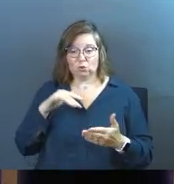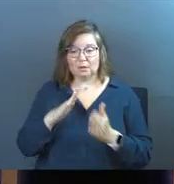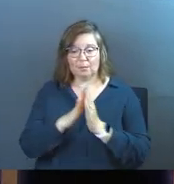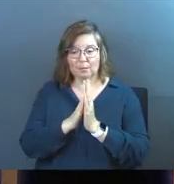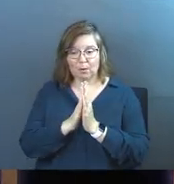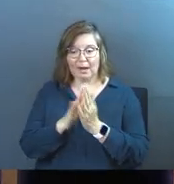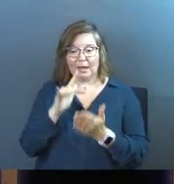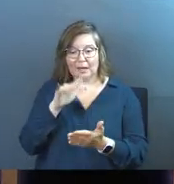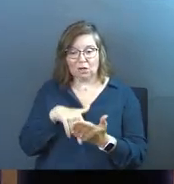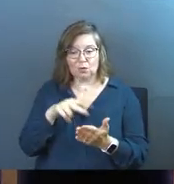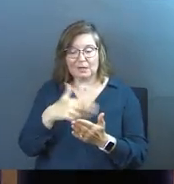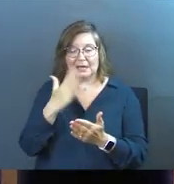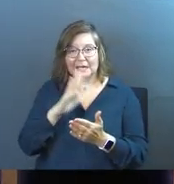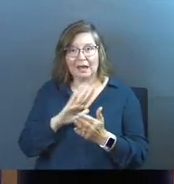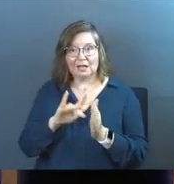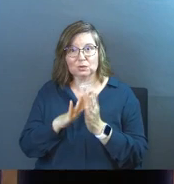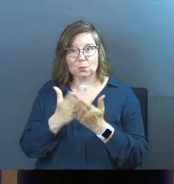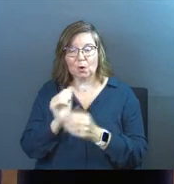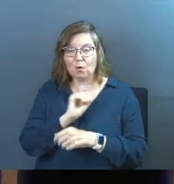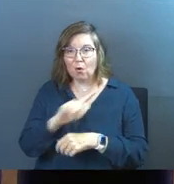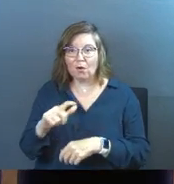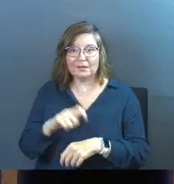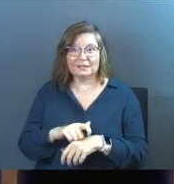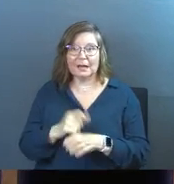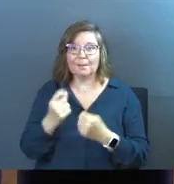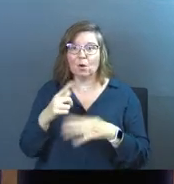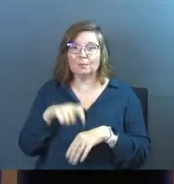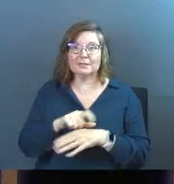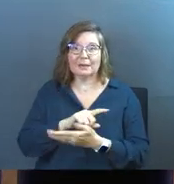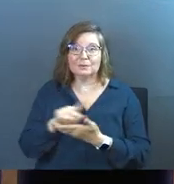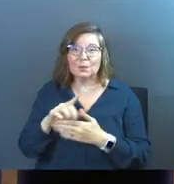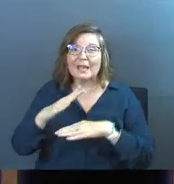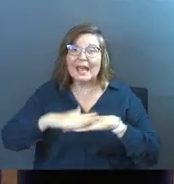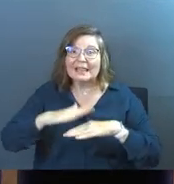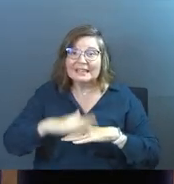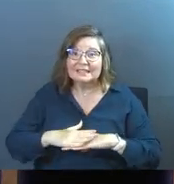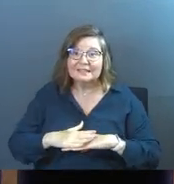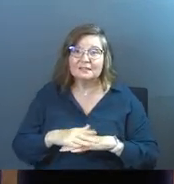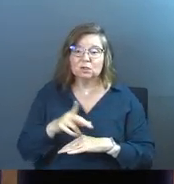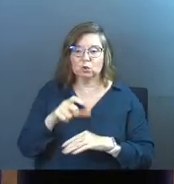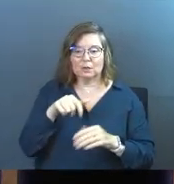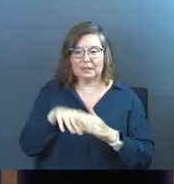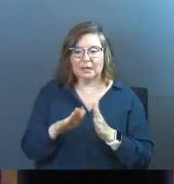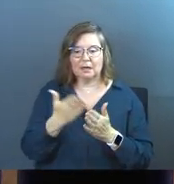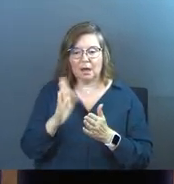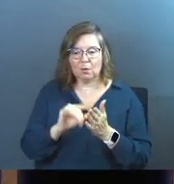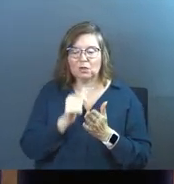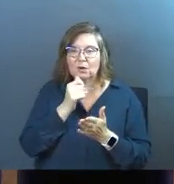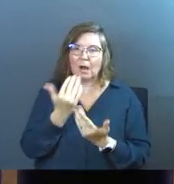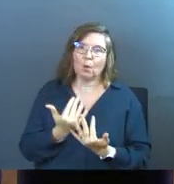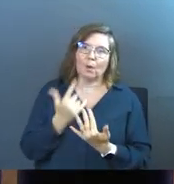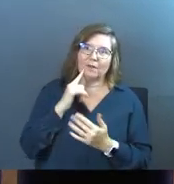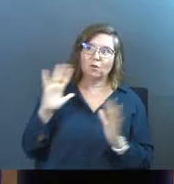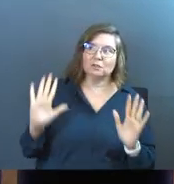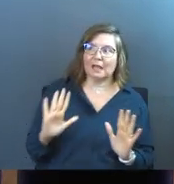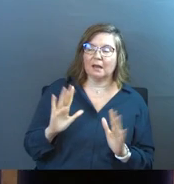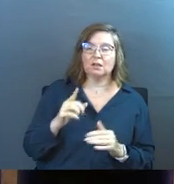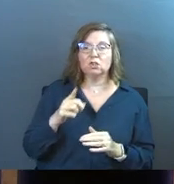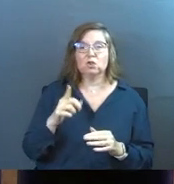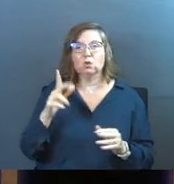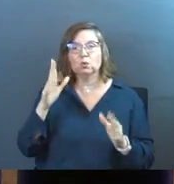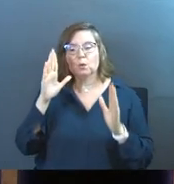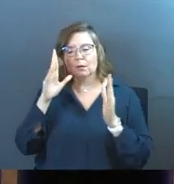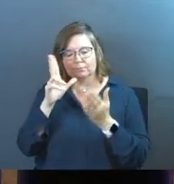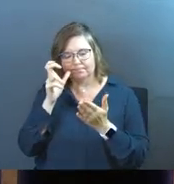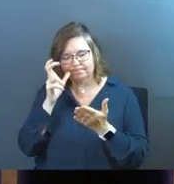time. Like multiple times a week, at least you're in God's word. You're not waiting for Sunday. You're